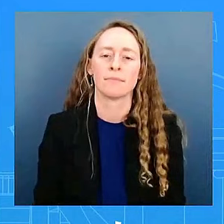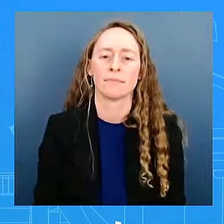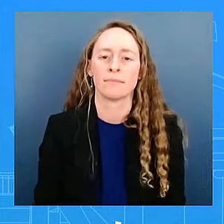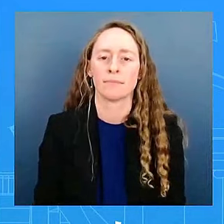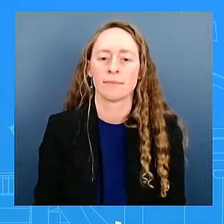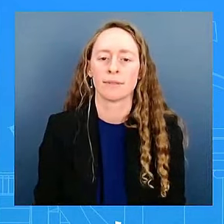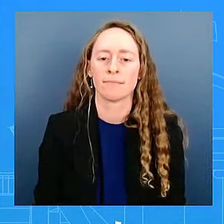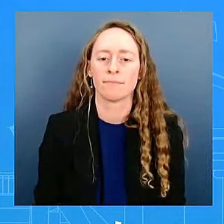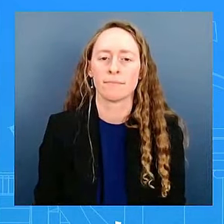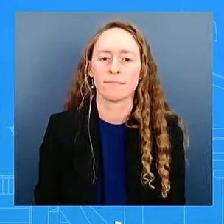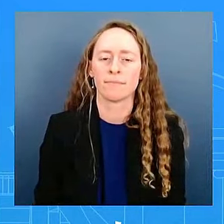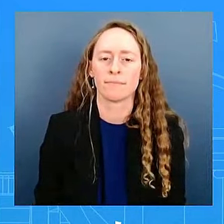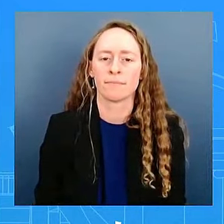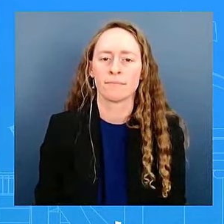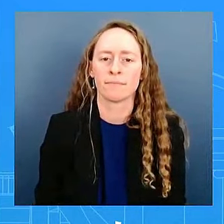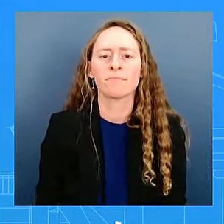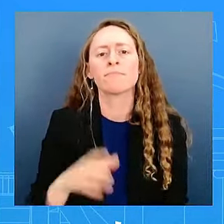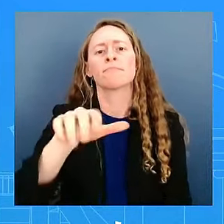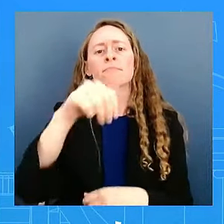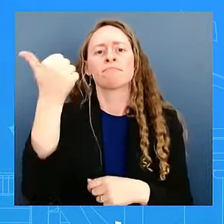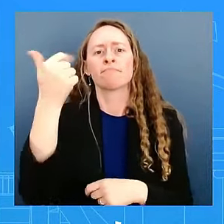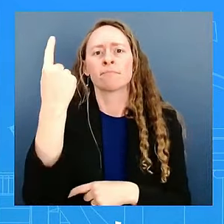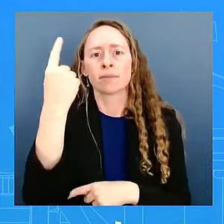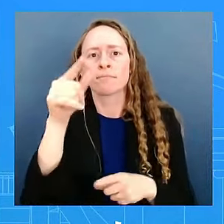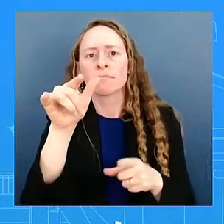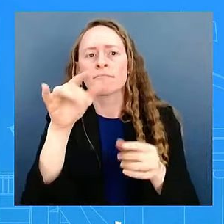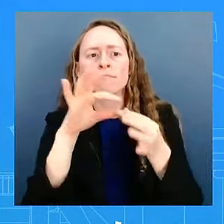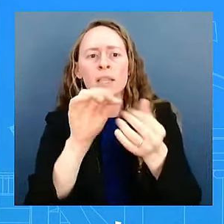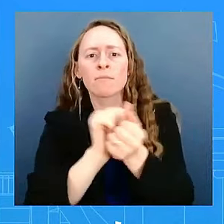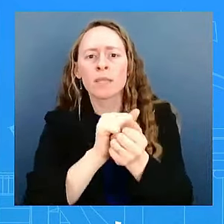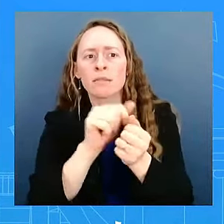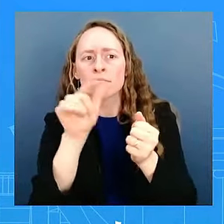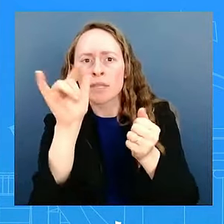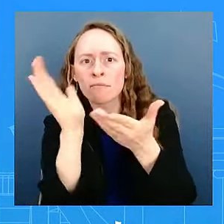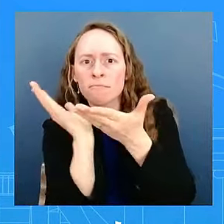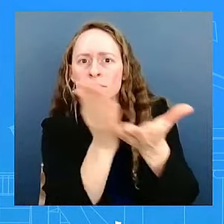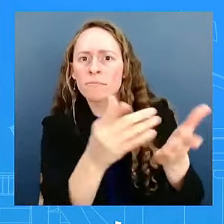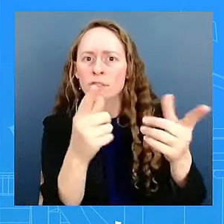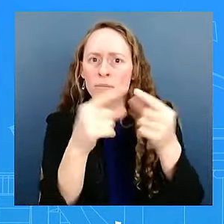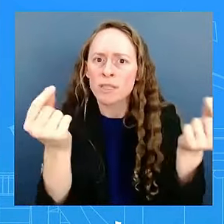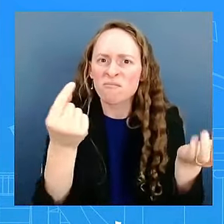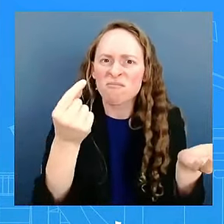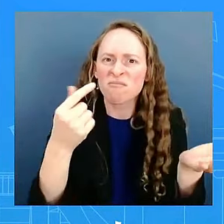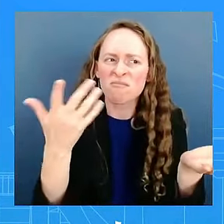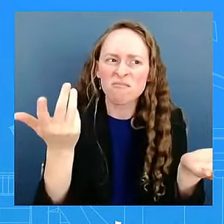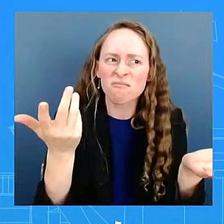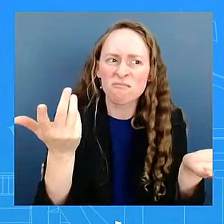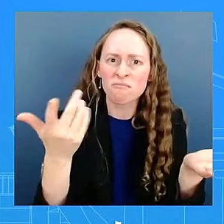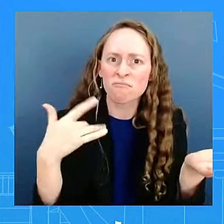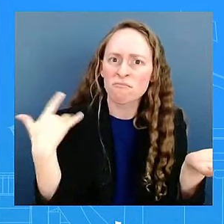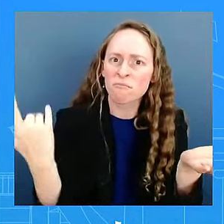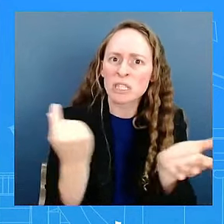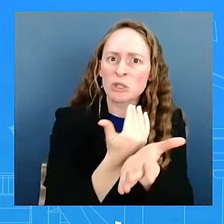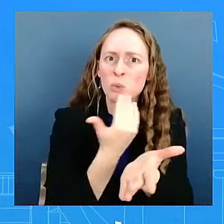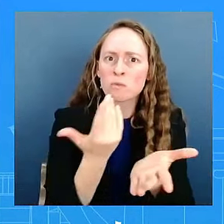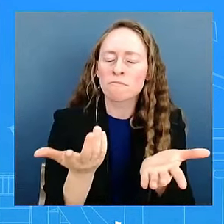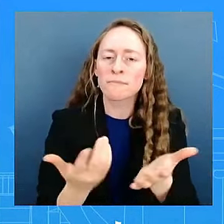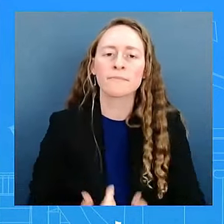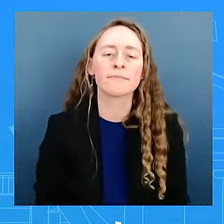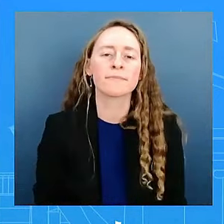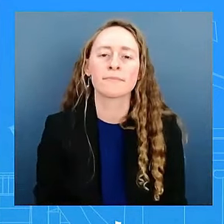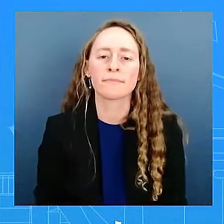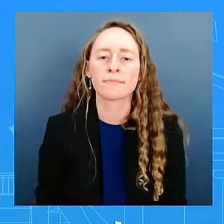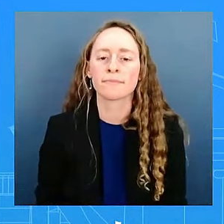we have been consistently, since the beginning of this administration, working hard to bring home